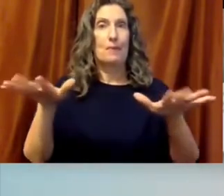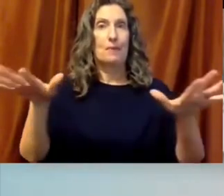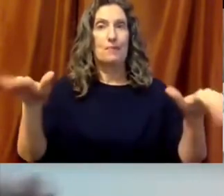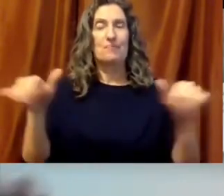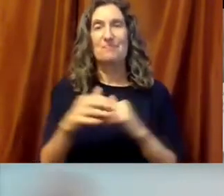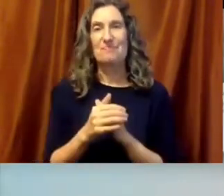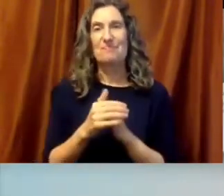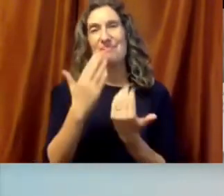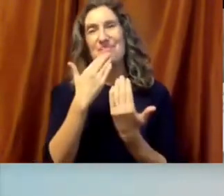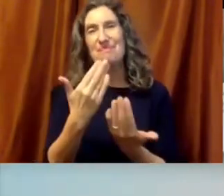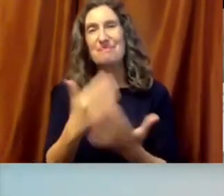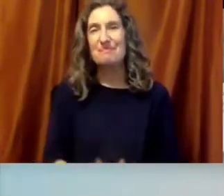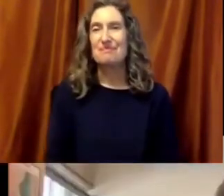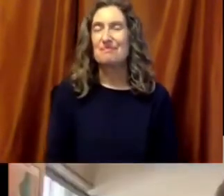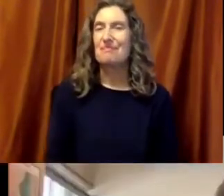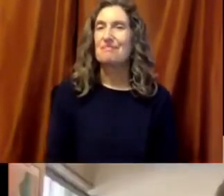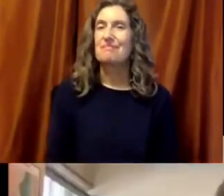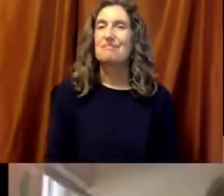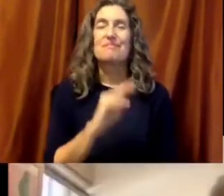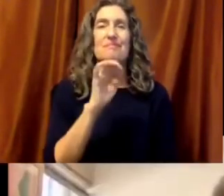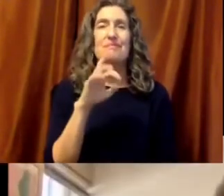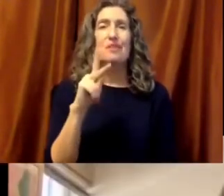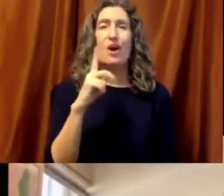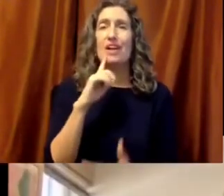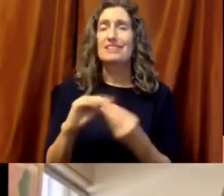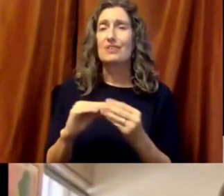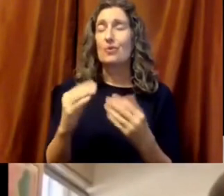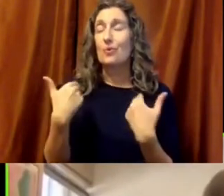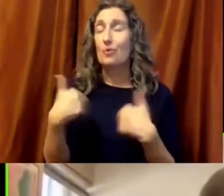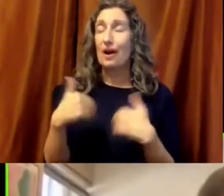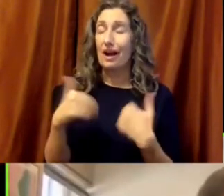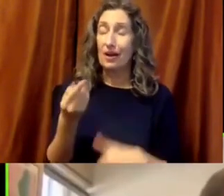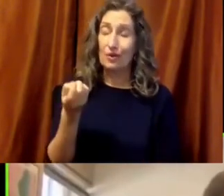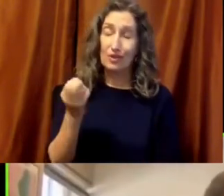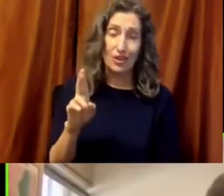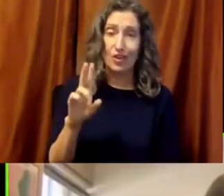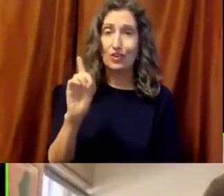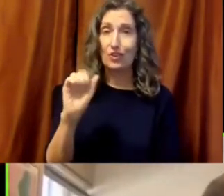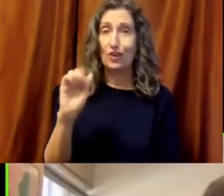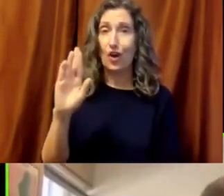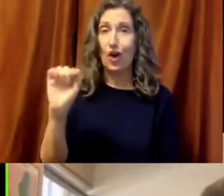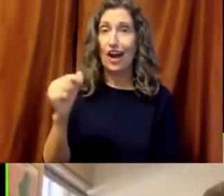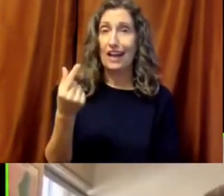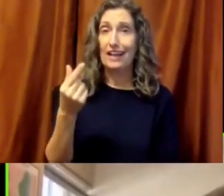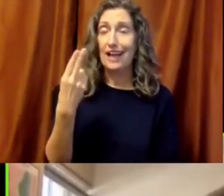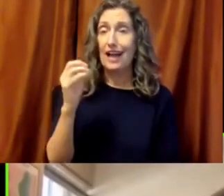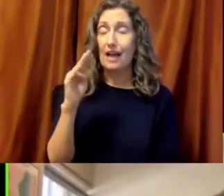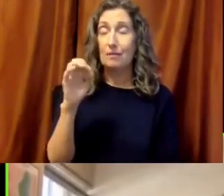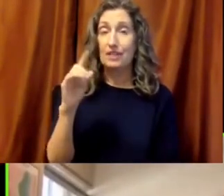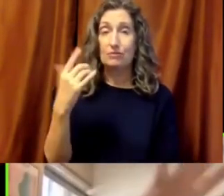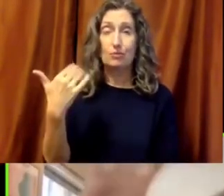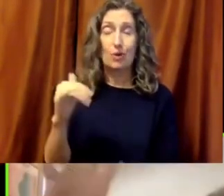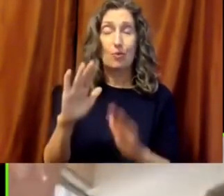effects all across the world. Thank you. Wow, Dr. Darling-Hammond, this was so overview